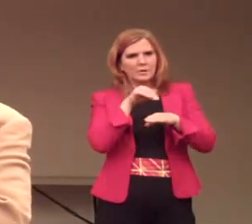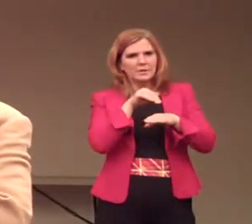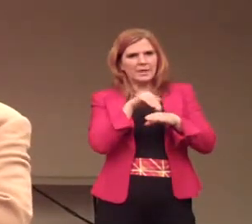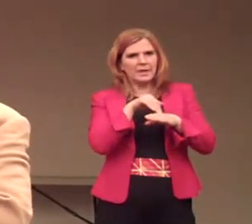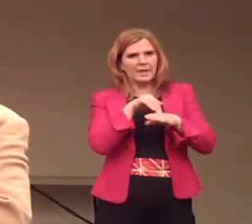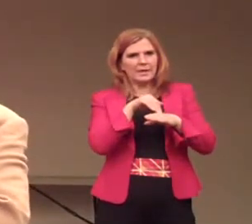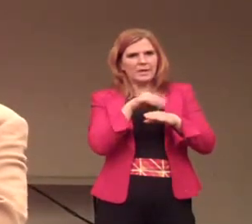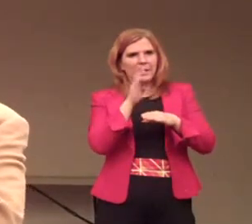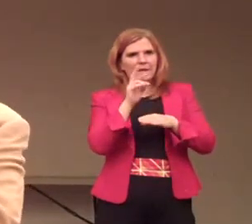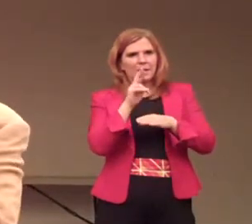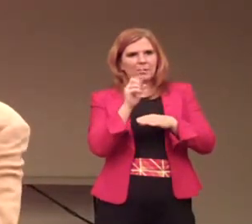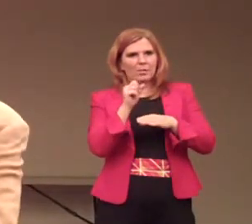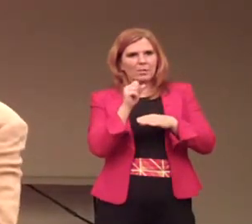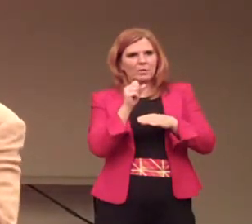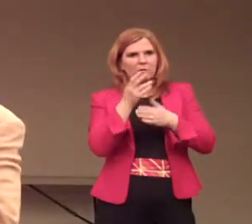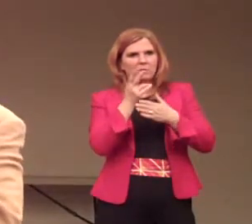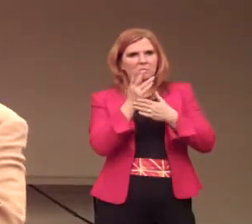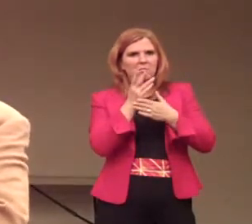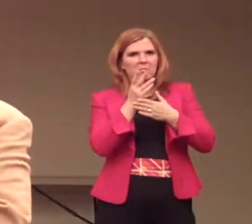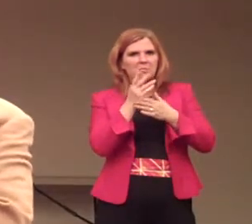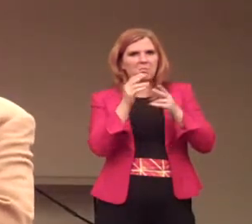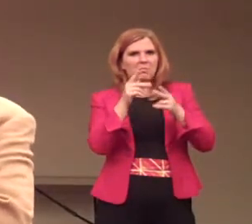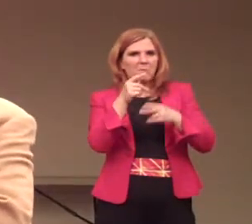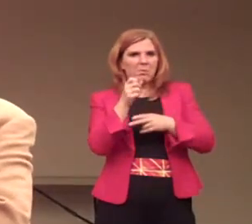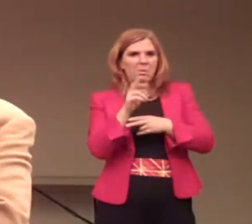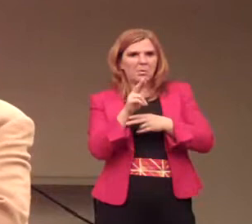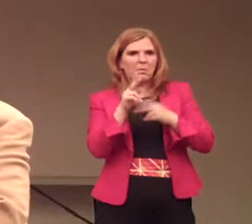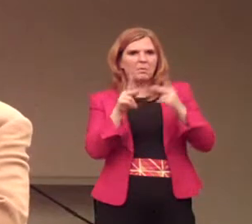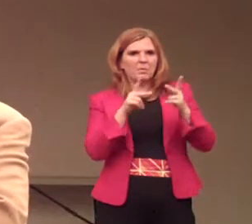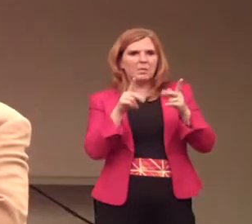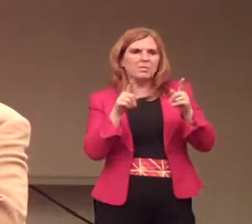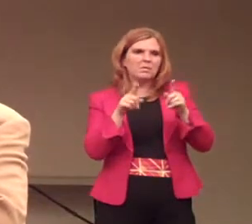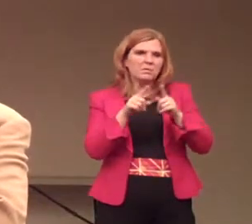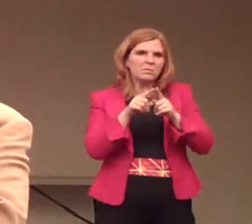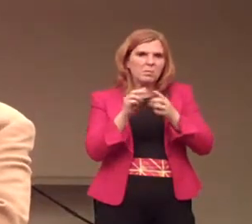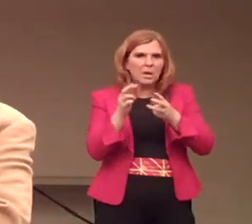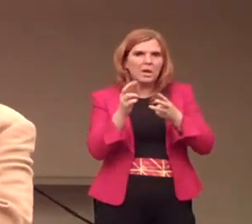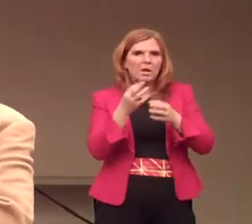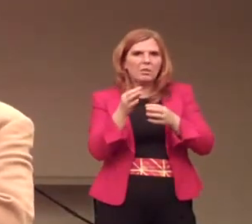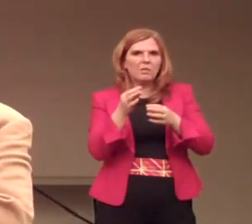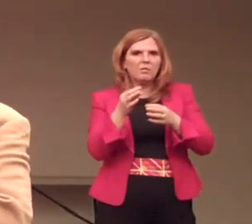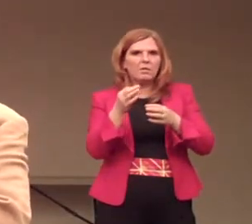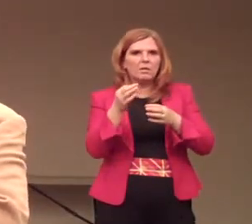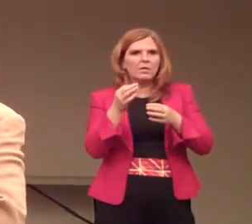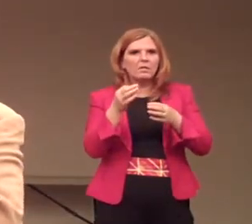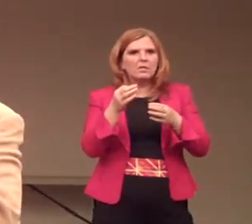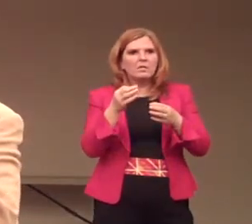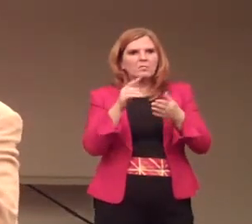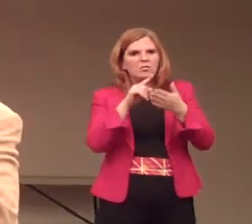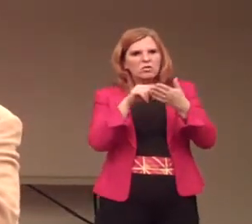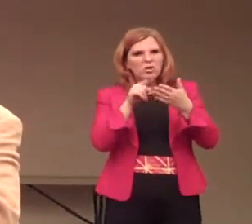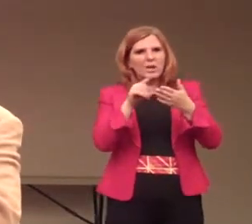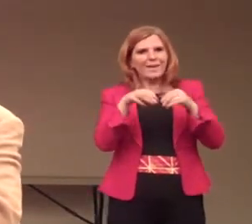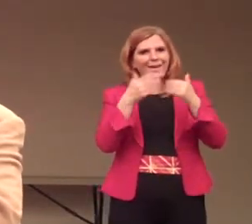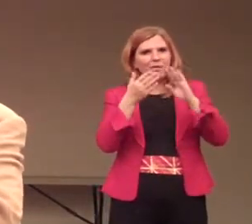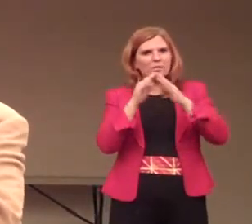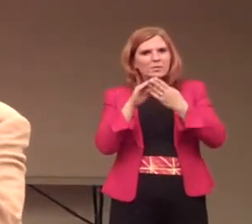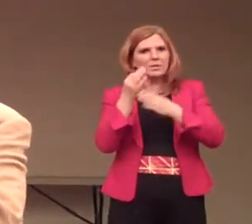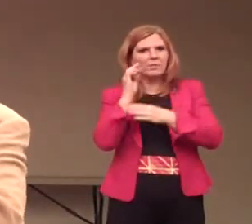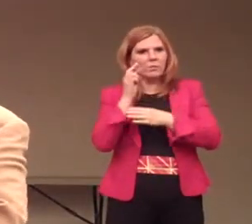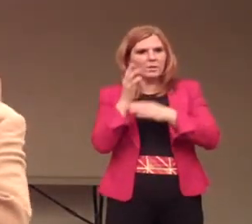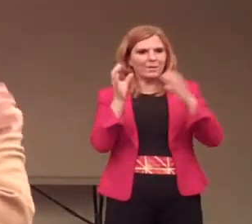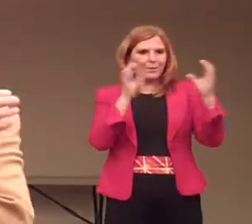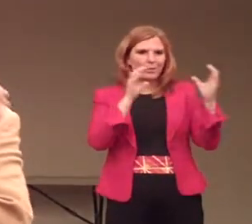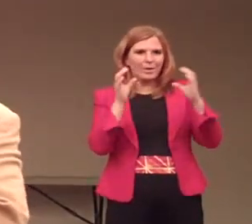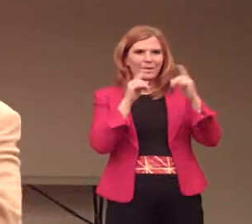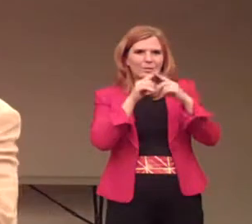the bars per capita as a way of referencing how a city like Wheeling would